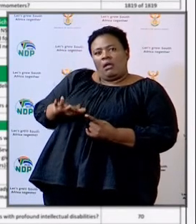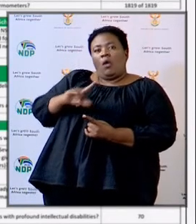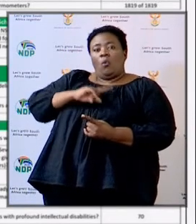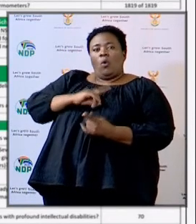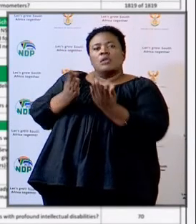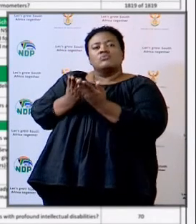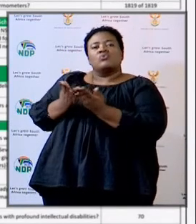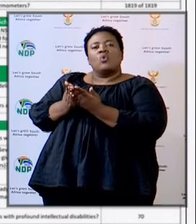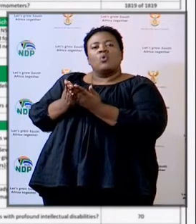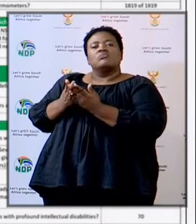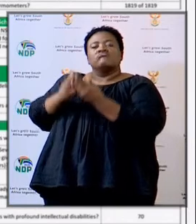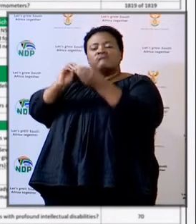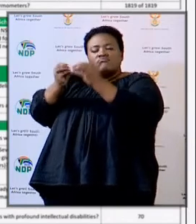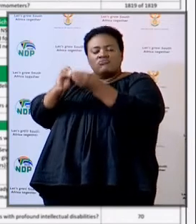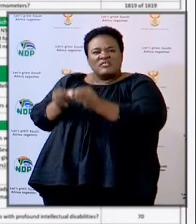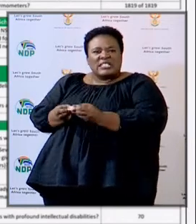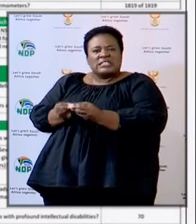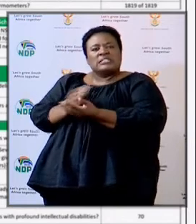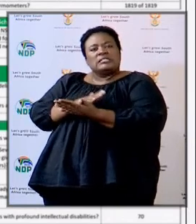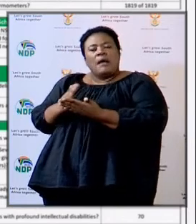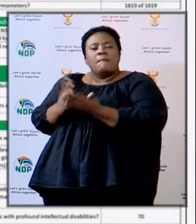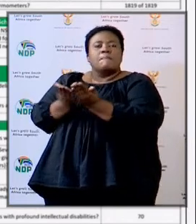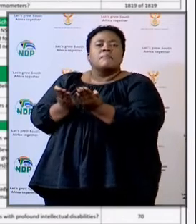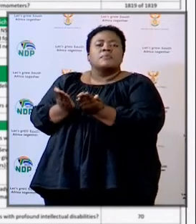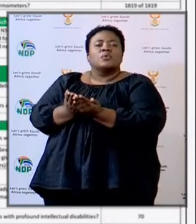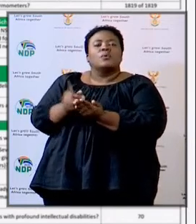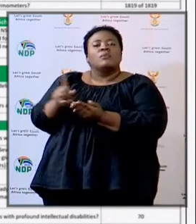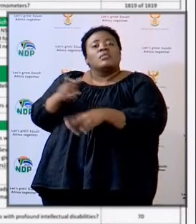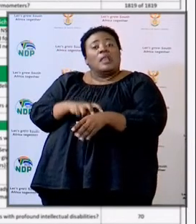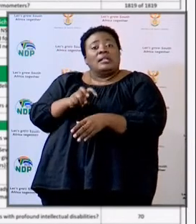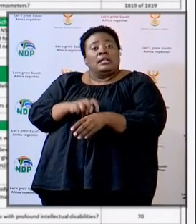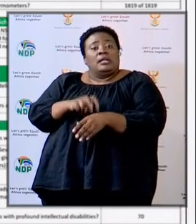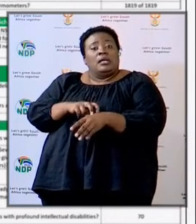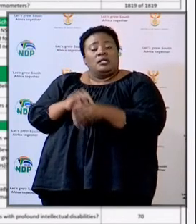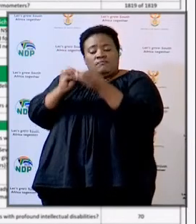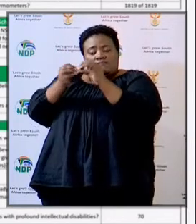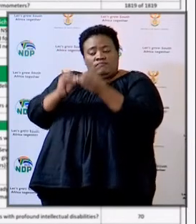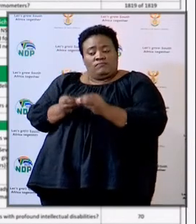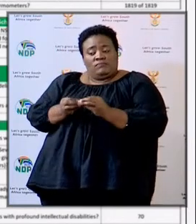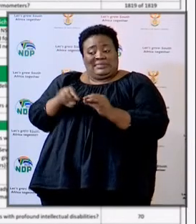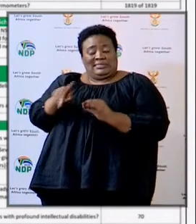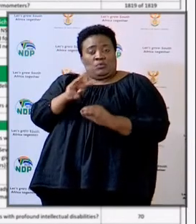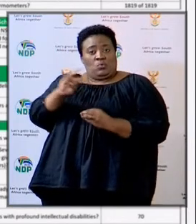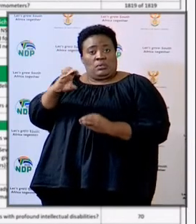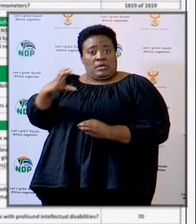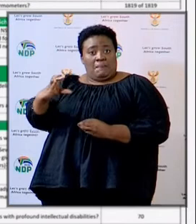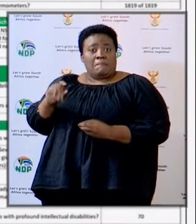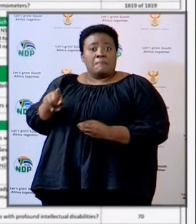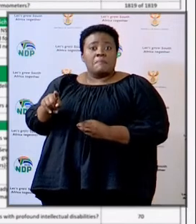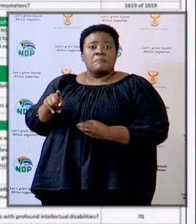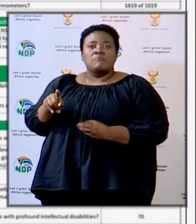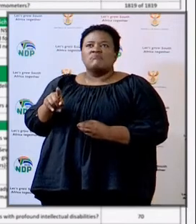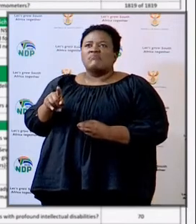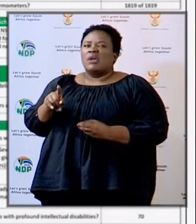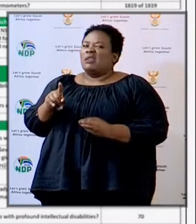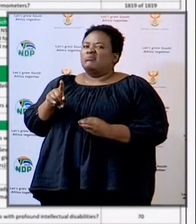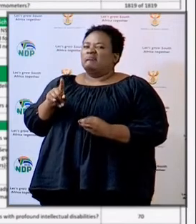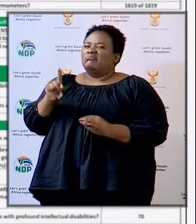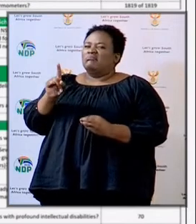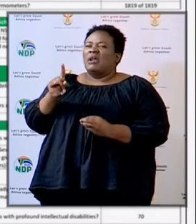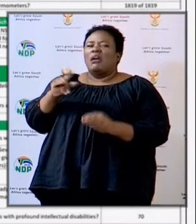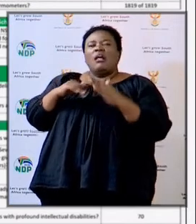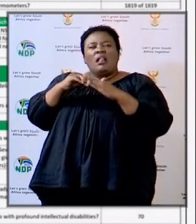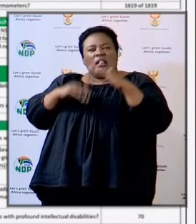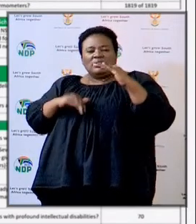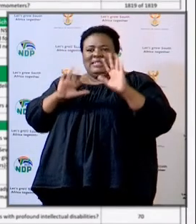the repairs of schools. And I think some of the schools that require repairs in the Western Cape are not more than 10.